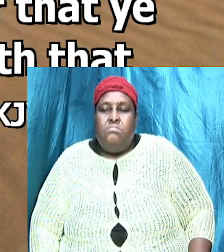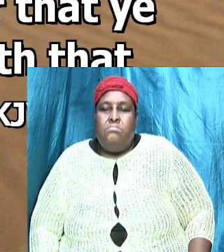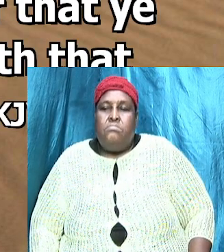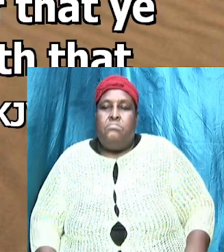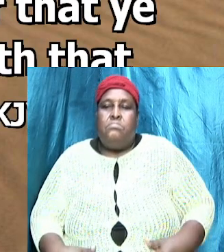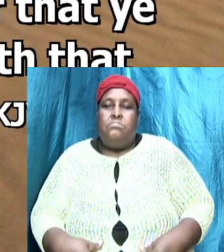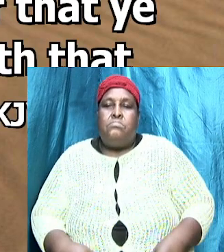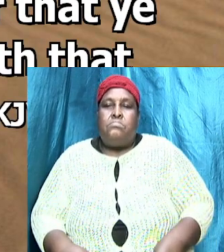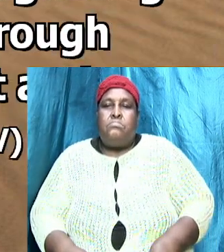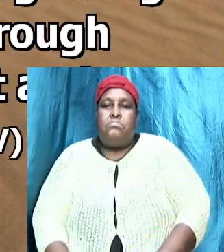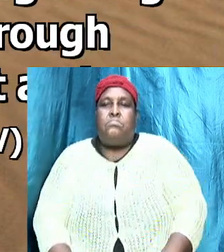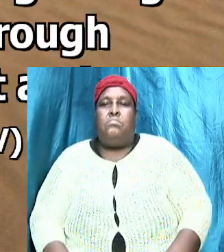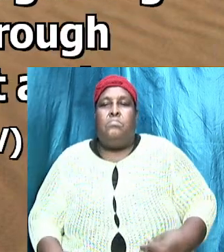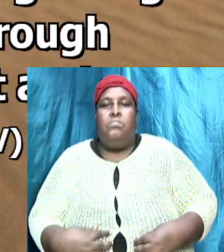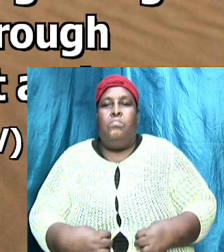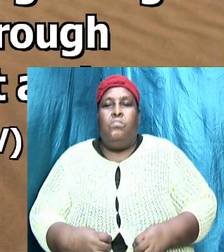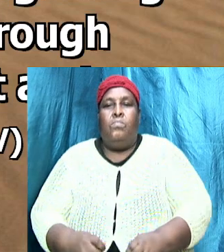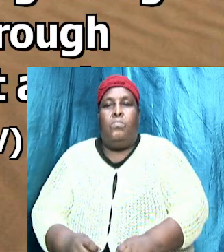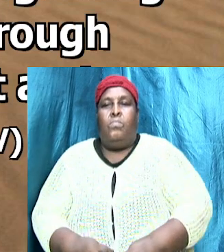to 14